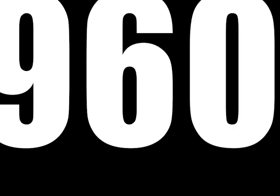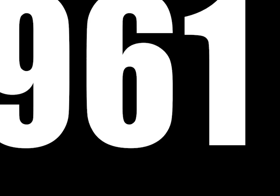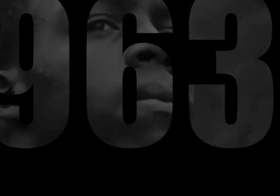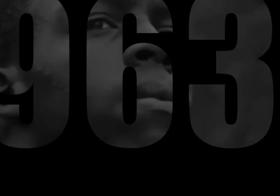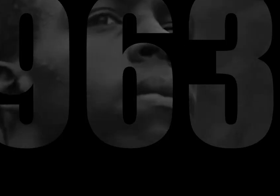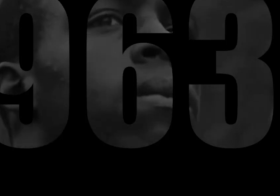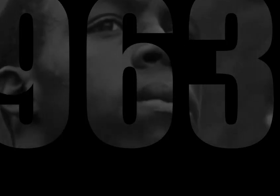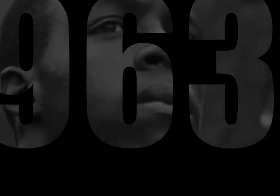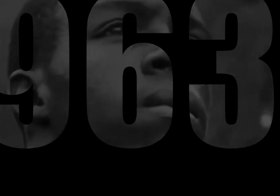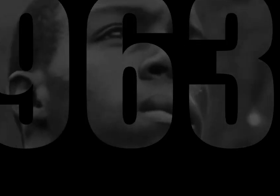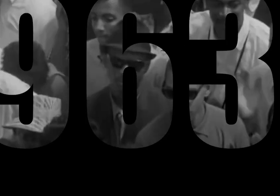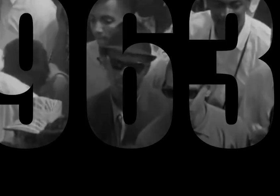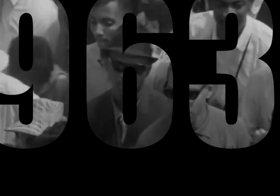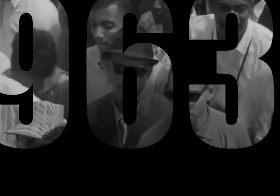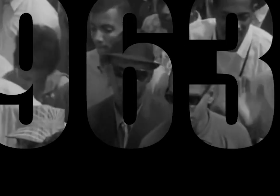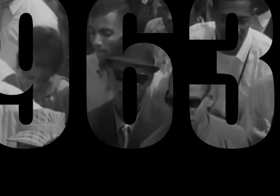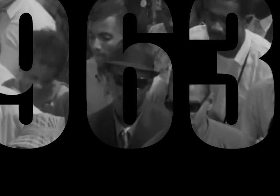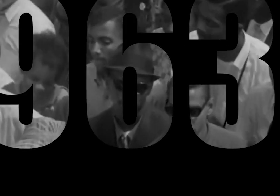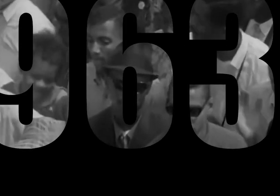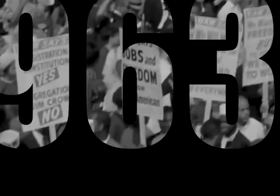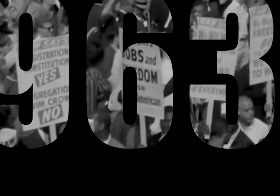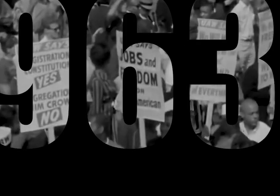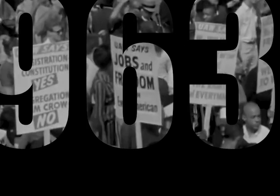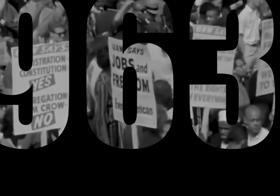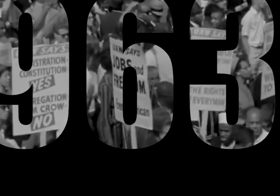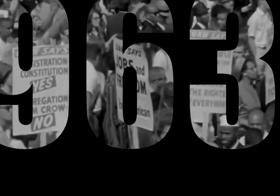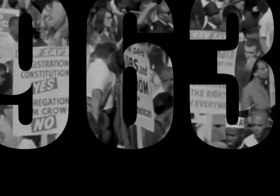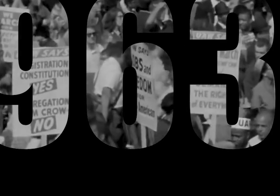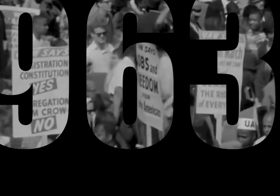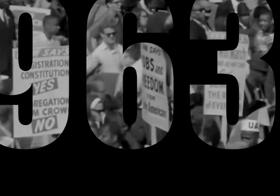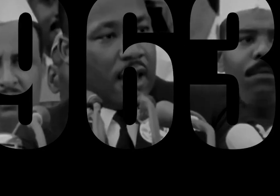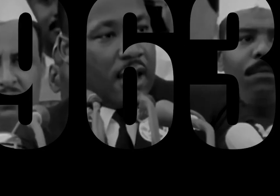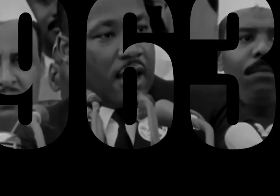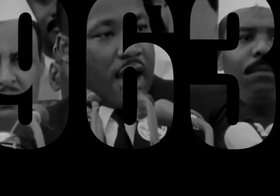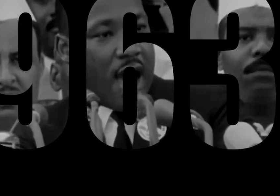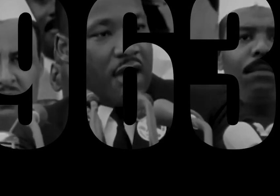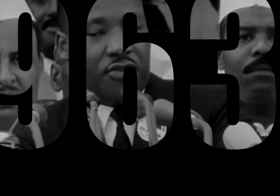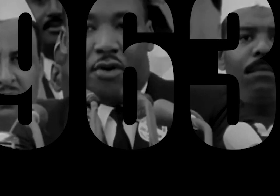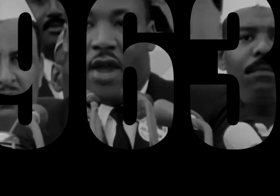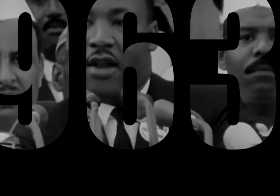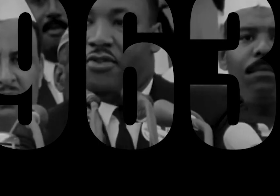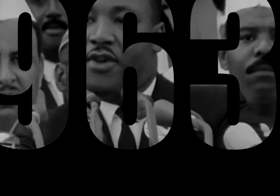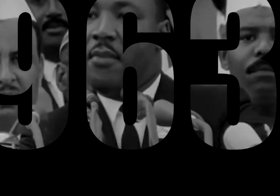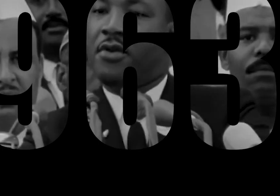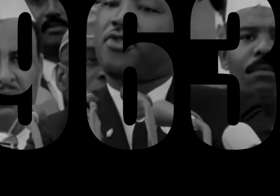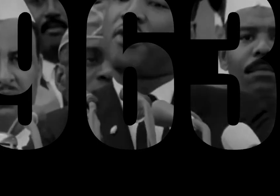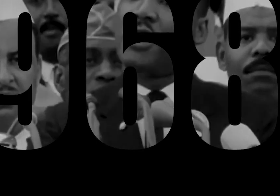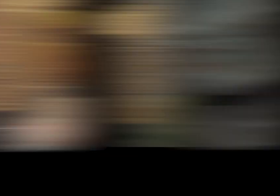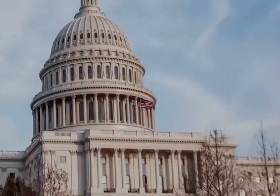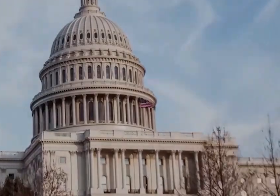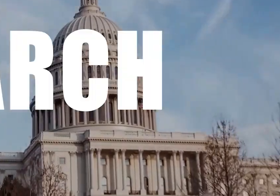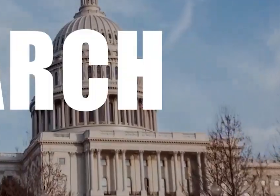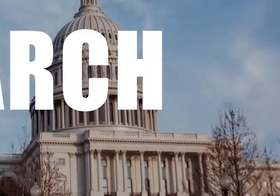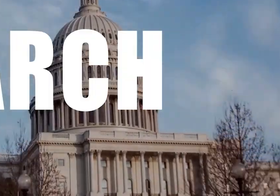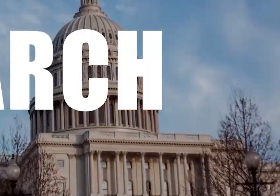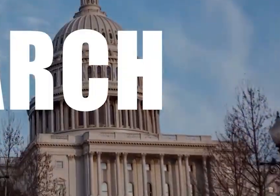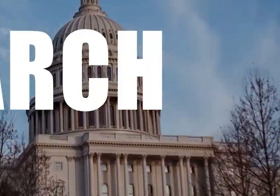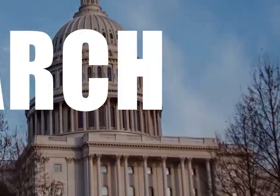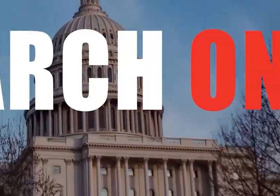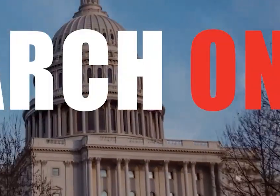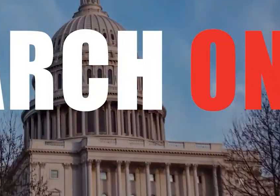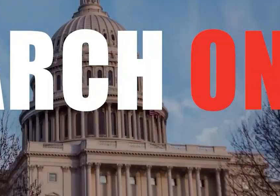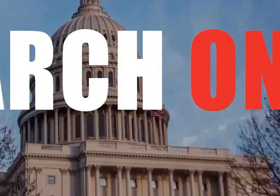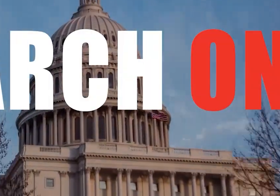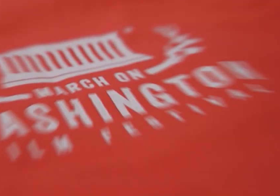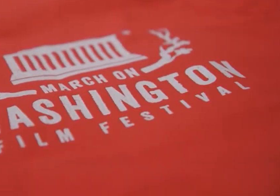The blood will go down in history as the greatest demonstration for freedom in the history of